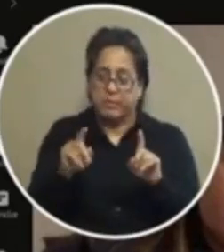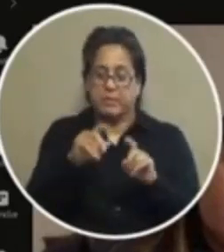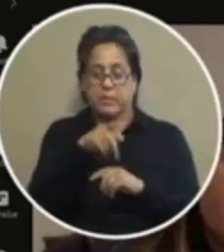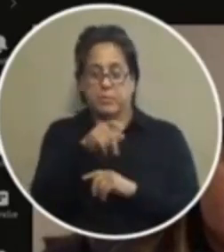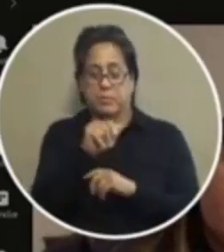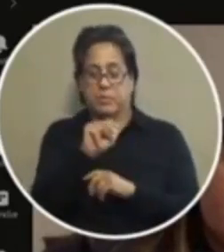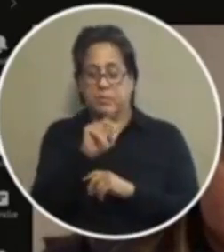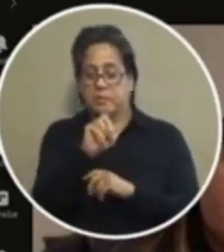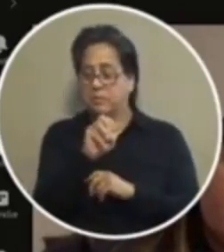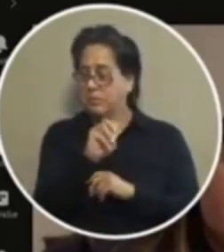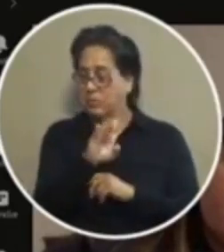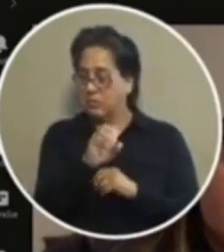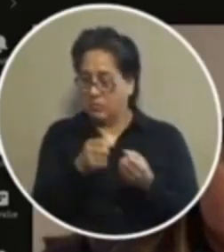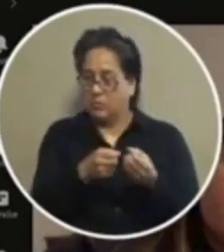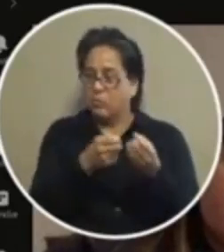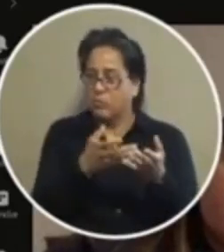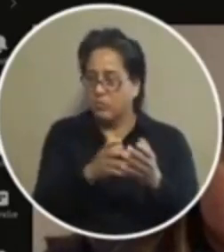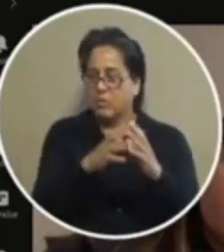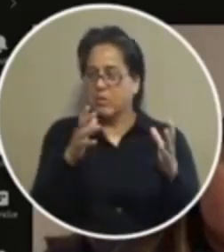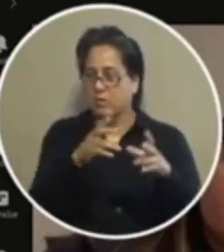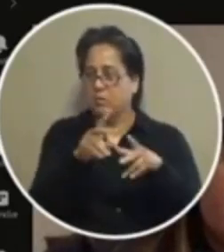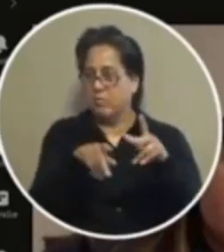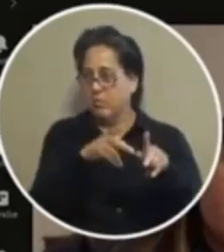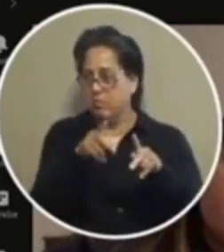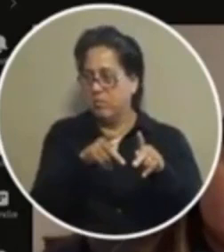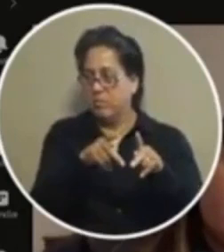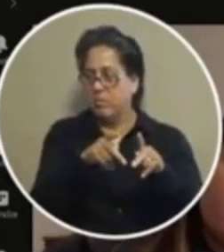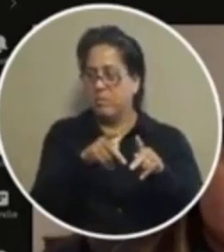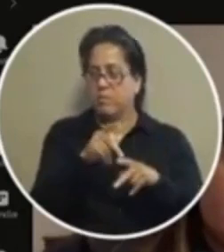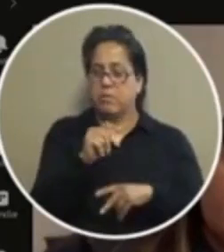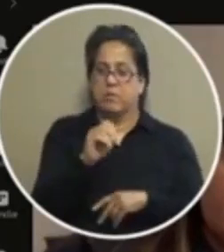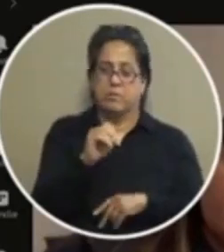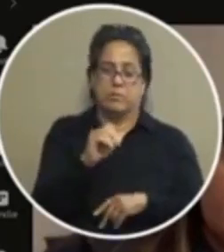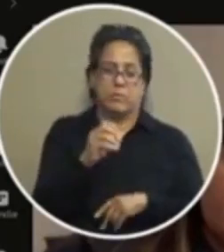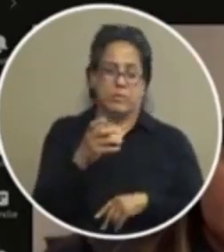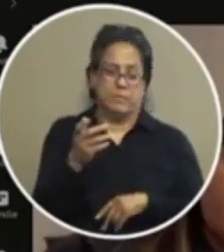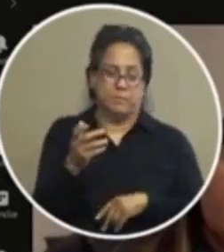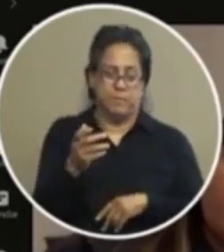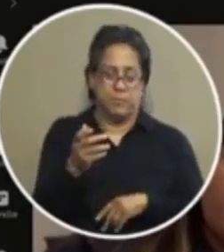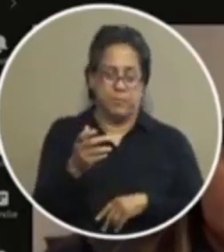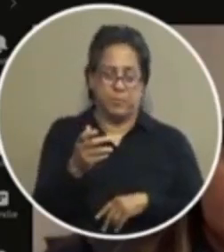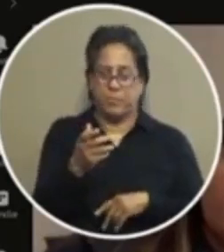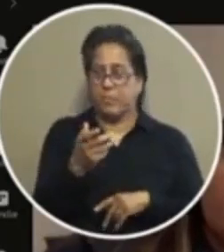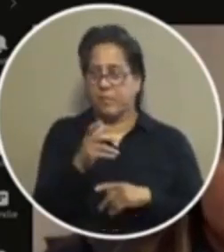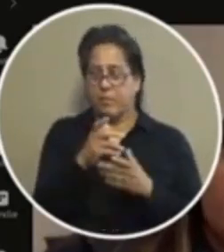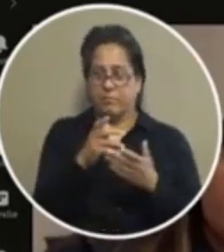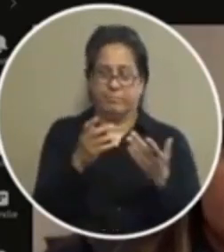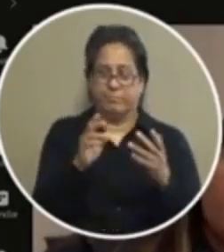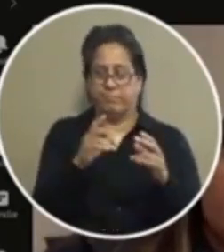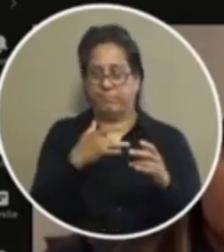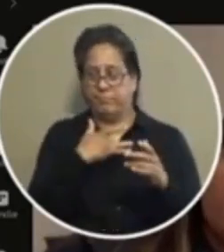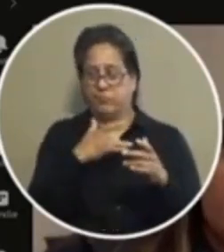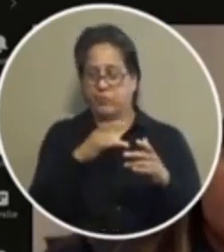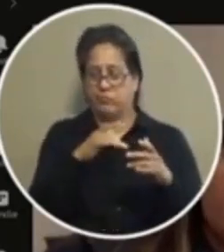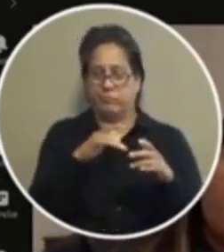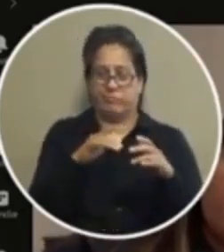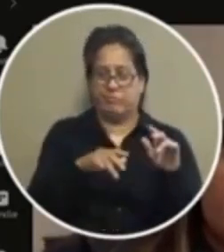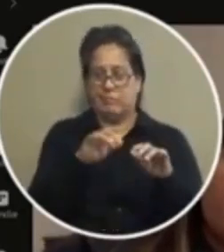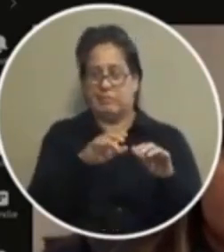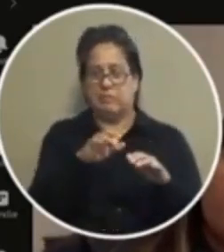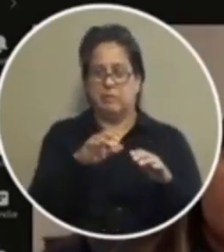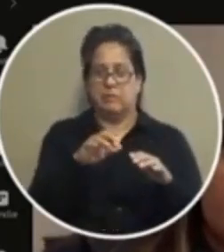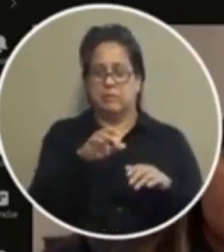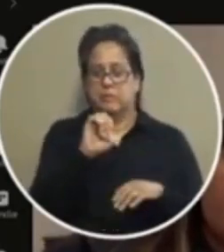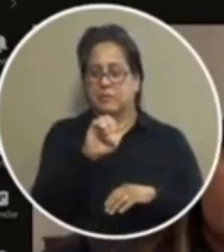pandemic i know has caused a lot of folks to uh to be on edge and and and you know